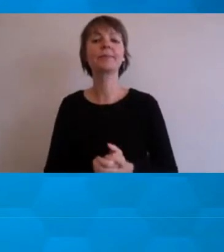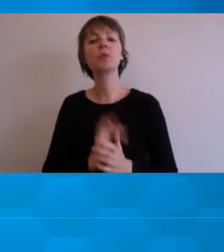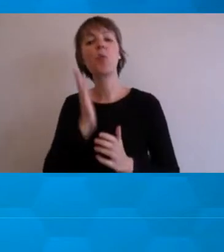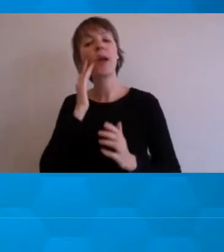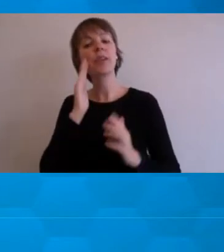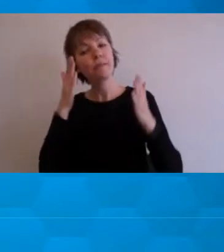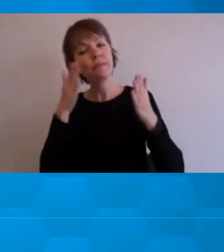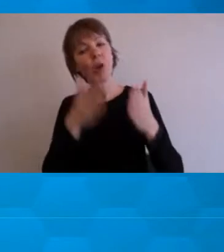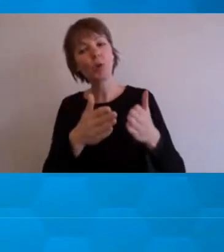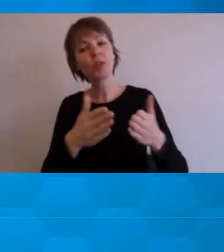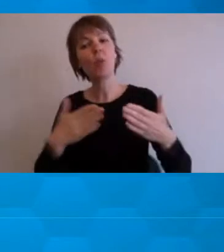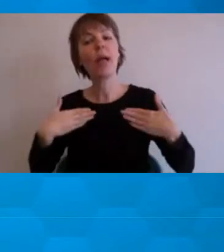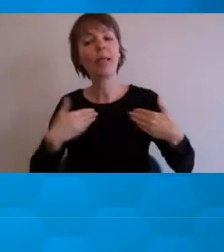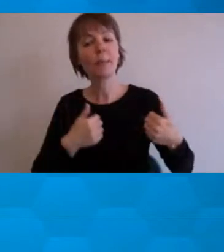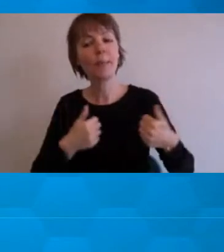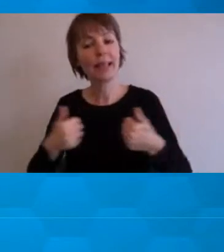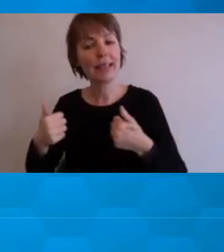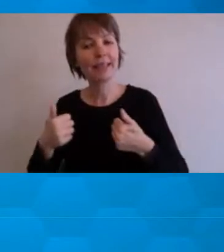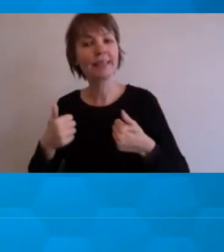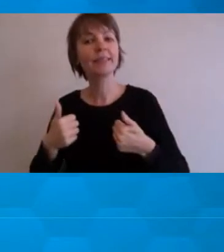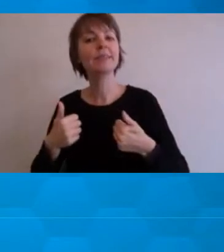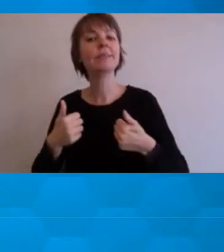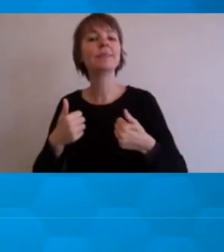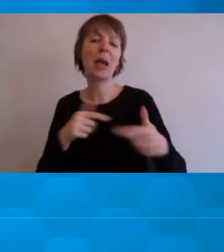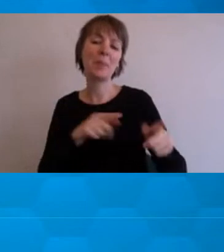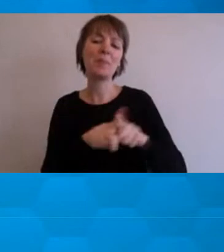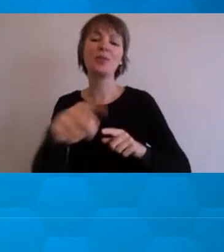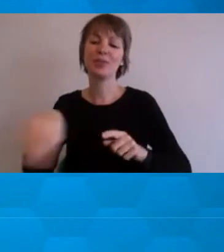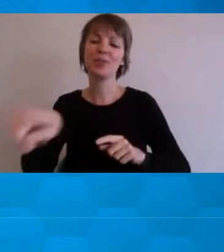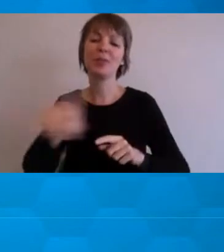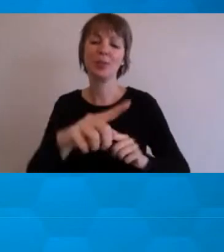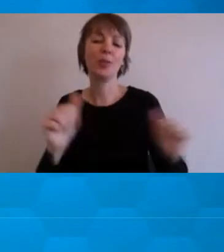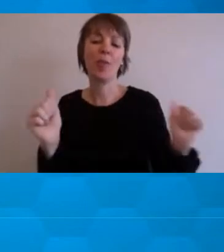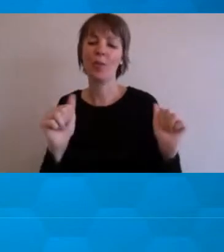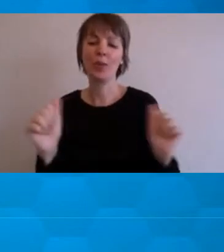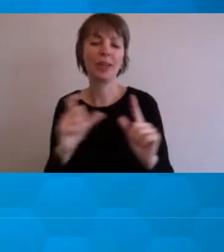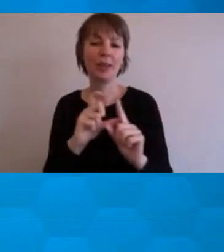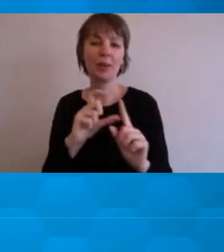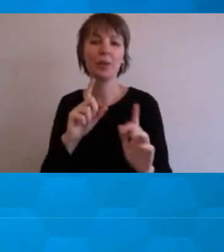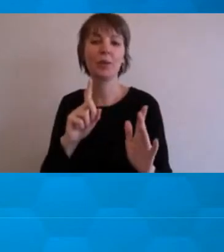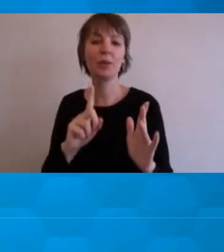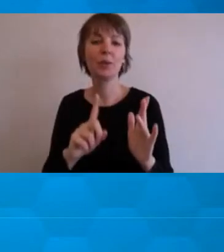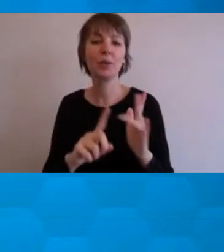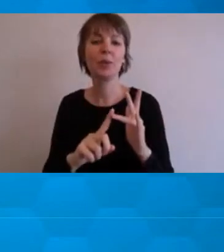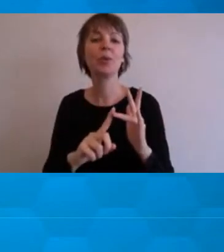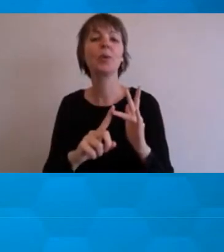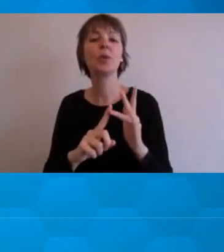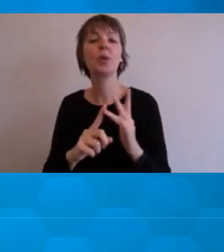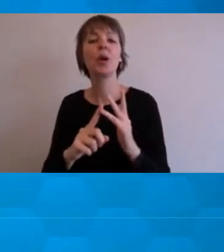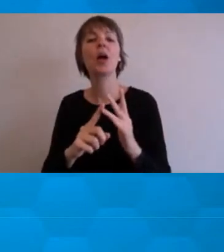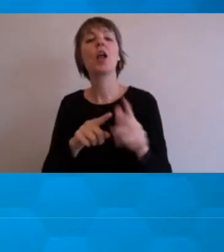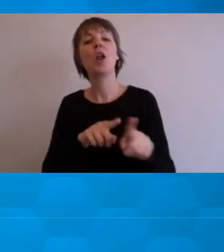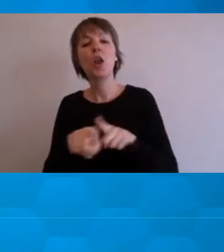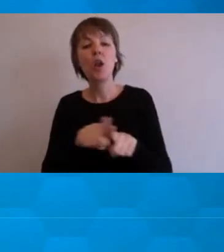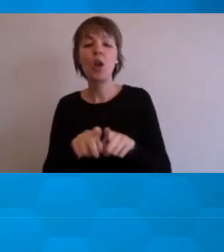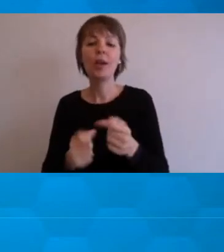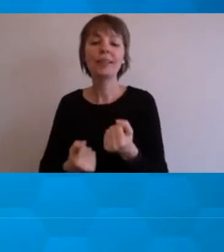well-being is to do some of the things that probably most of you already do, which is in curricular learning, supportive environment,